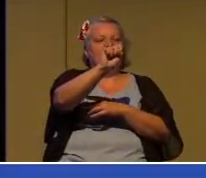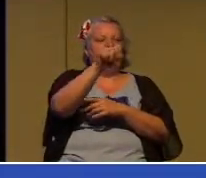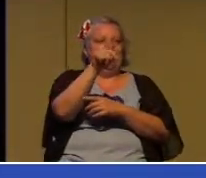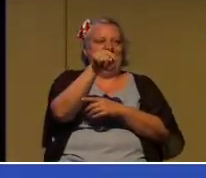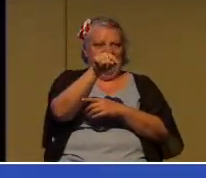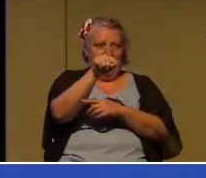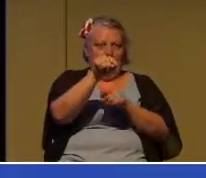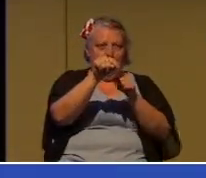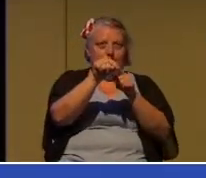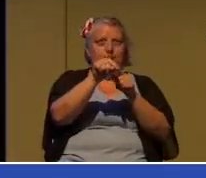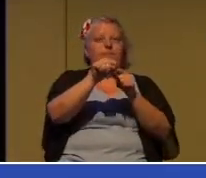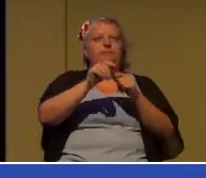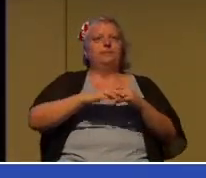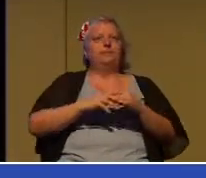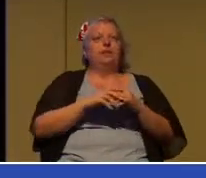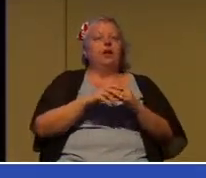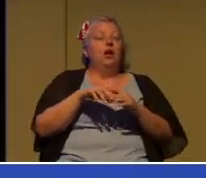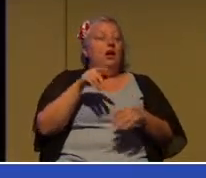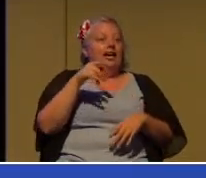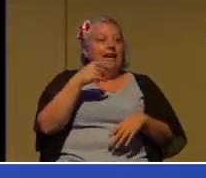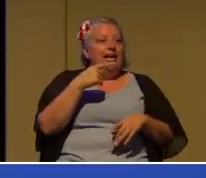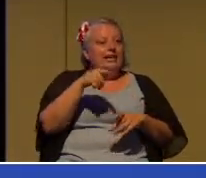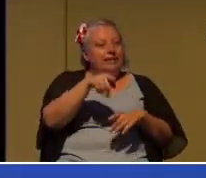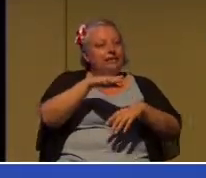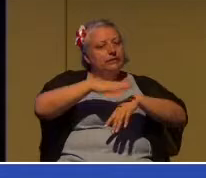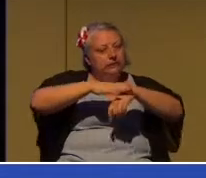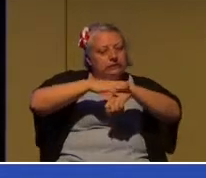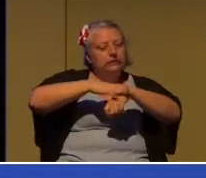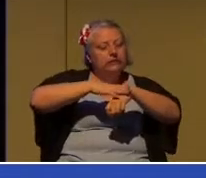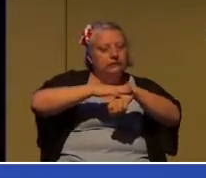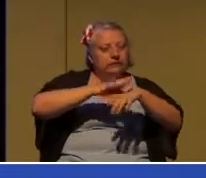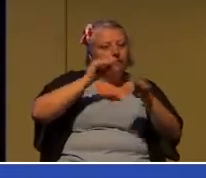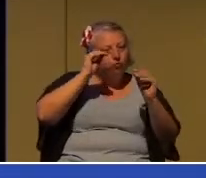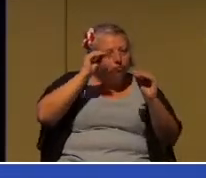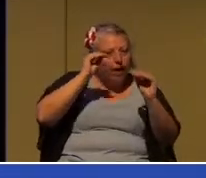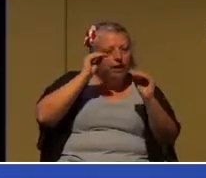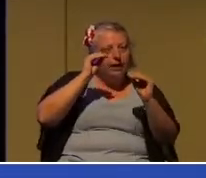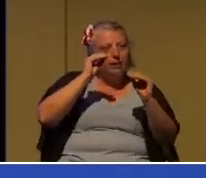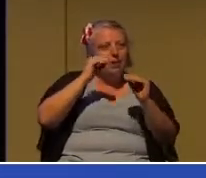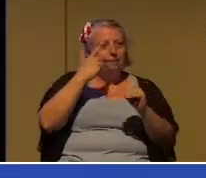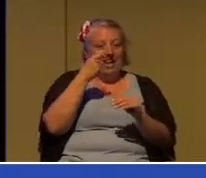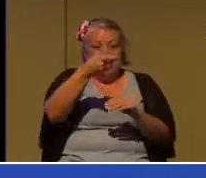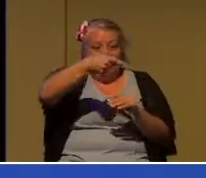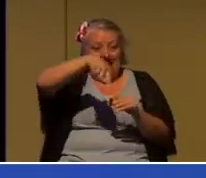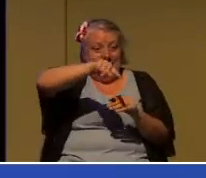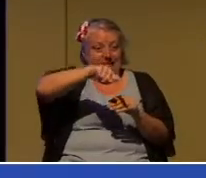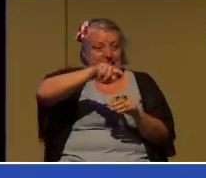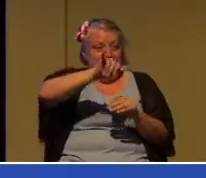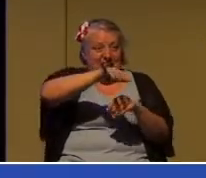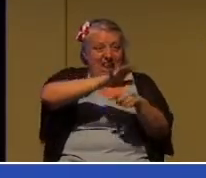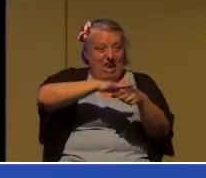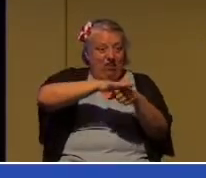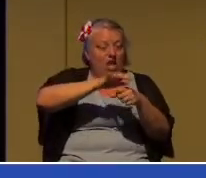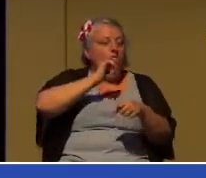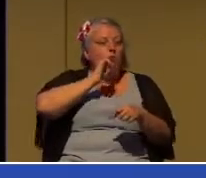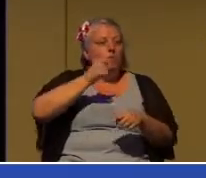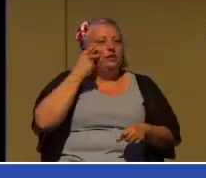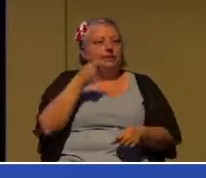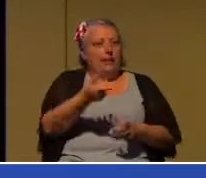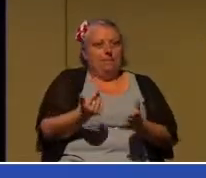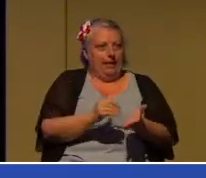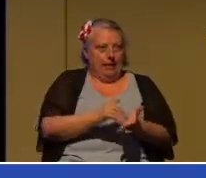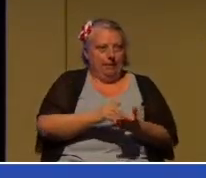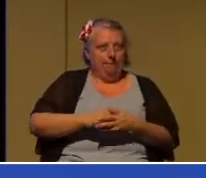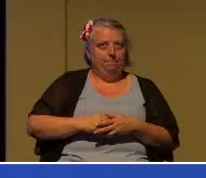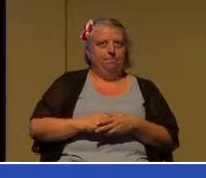them, because they're not going to see him anymore. And then the chapter ends with these verses, verse 37